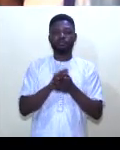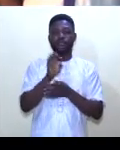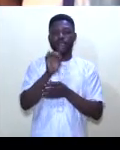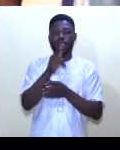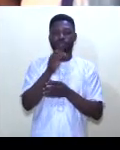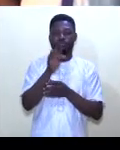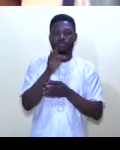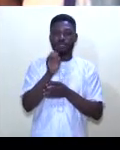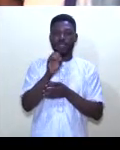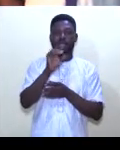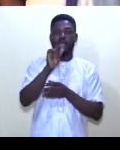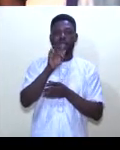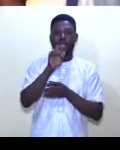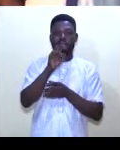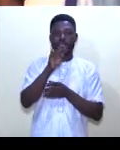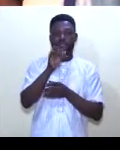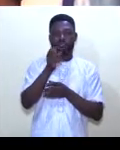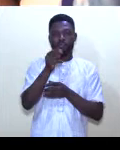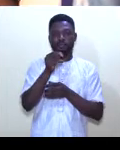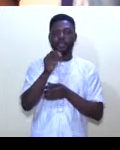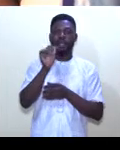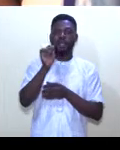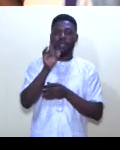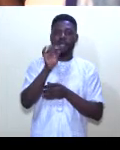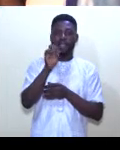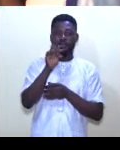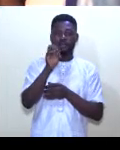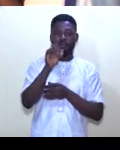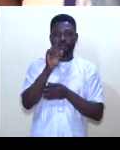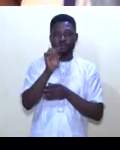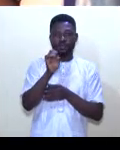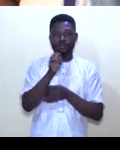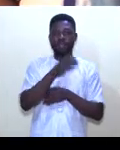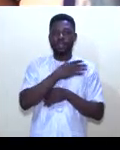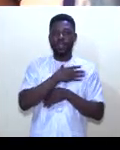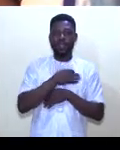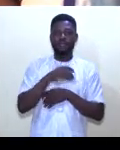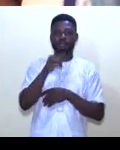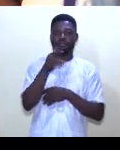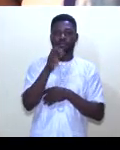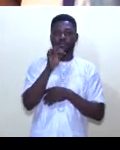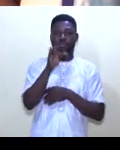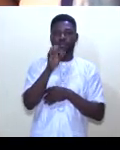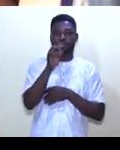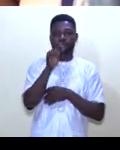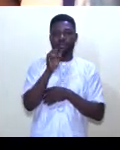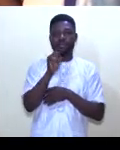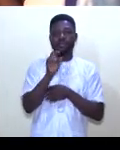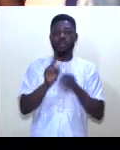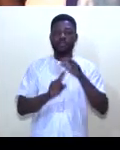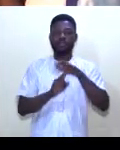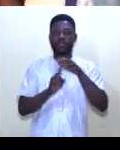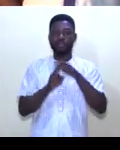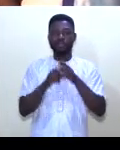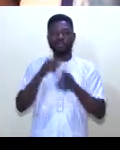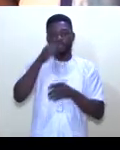School, Egbeda Alimoshio LGEA. Adekule Rejoice and Adekule Gladness.